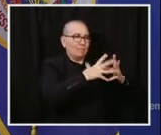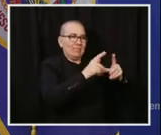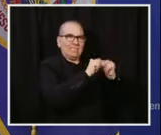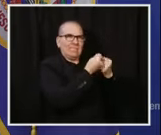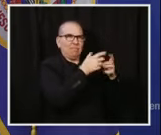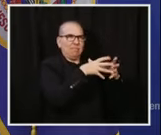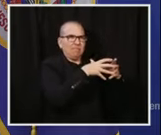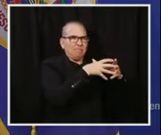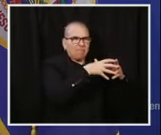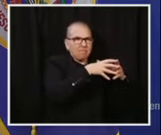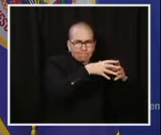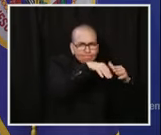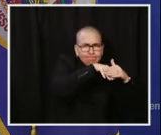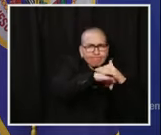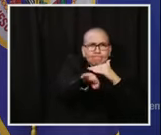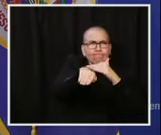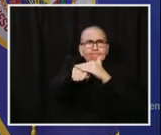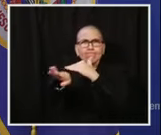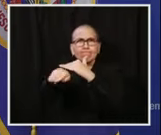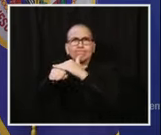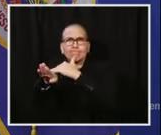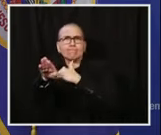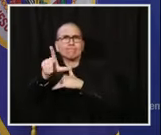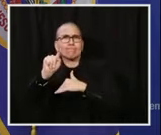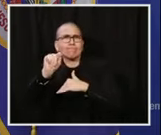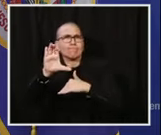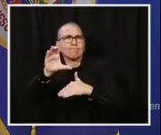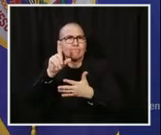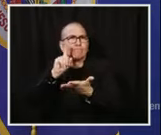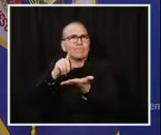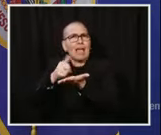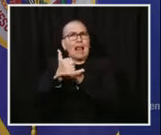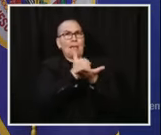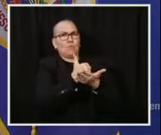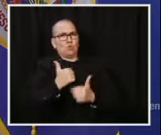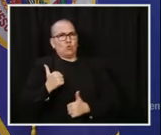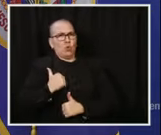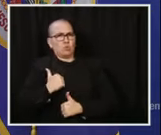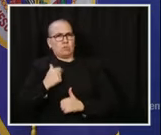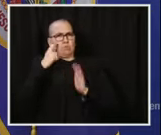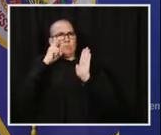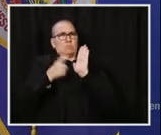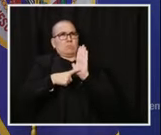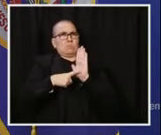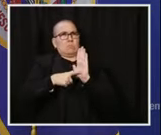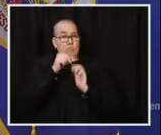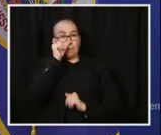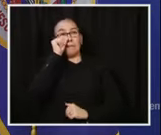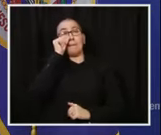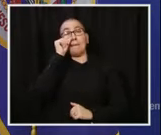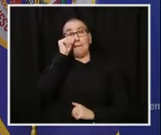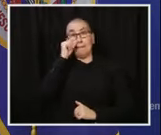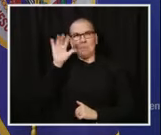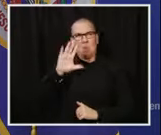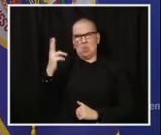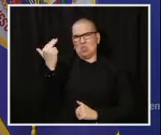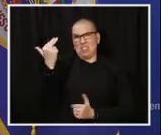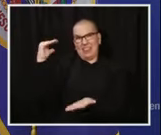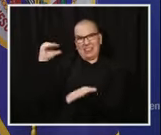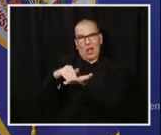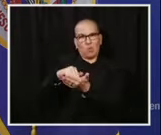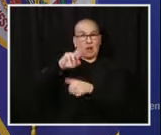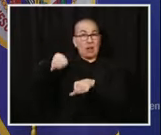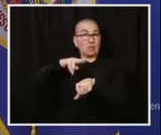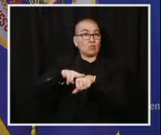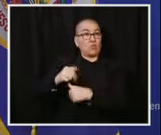the community spread. And I'm begging you, on behalf of the 13,000 soldiers and airmen in the Minnesota National Guard and their families, I